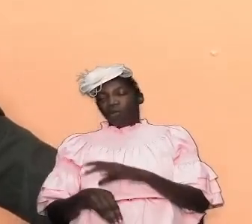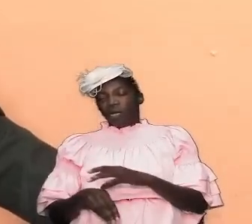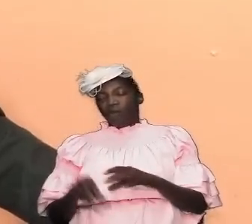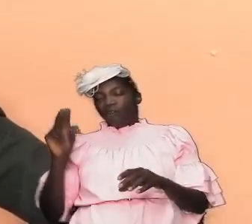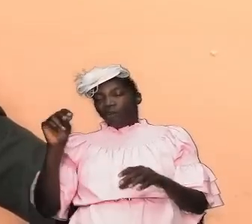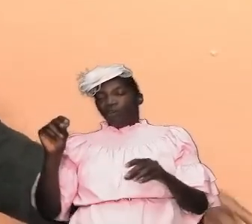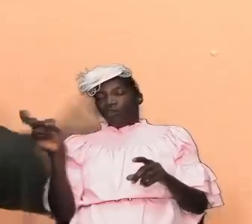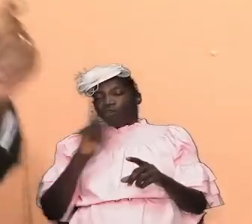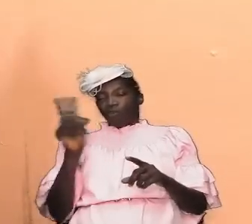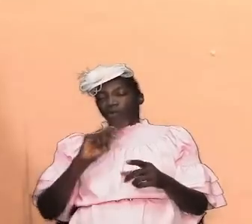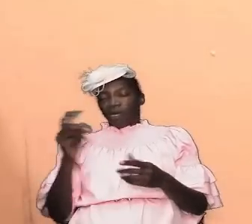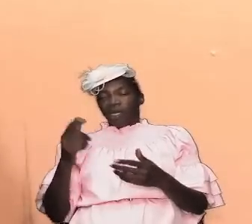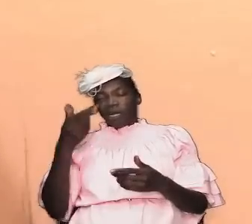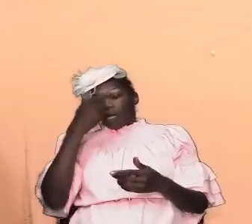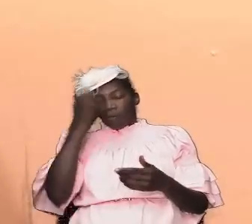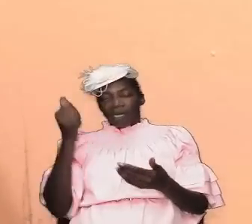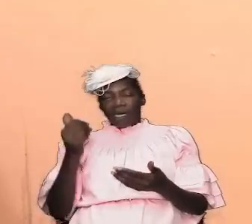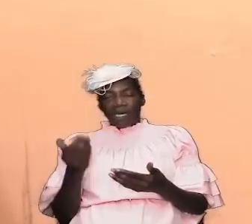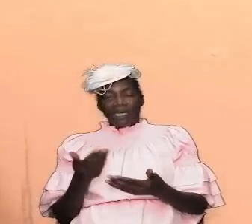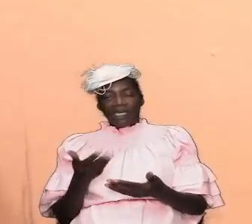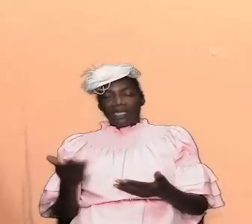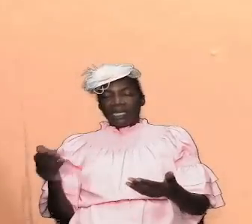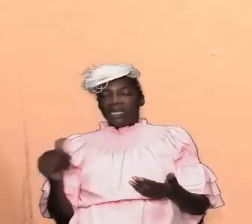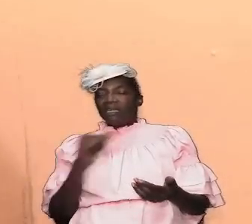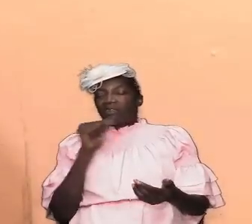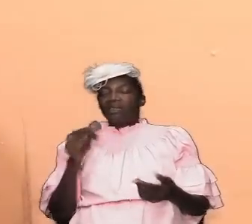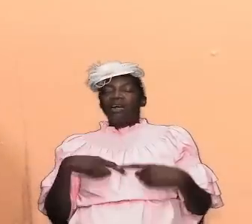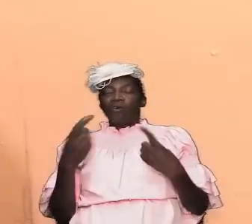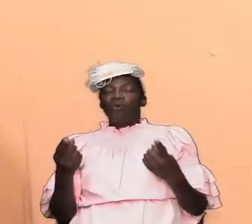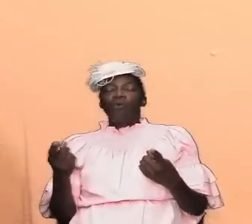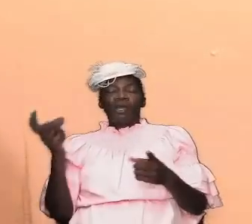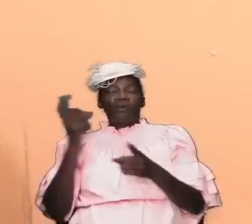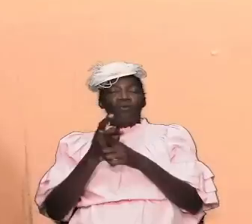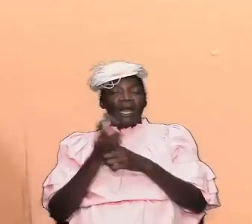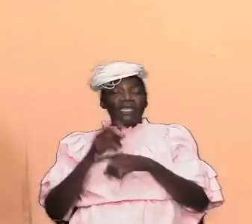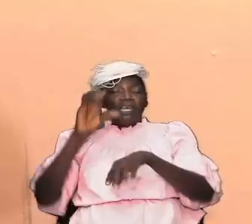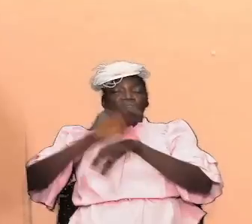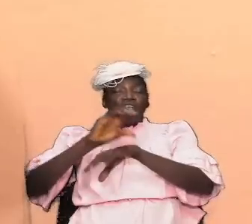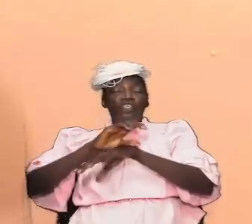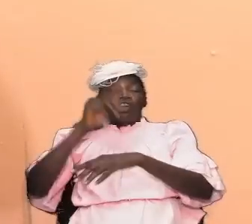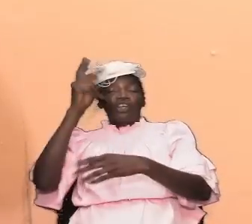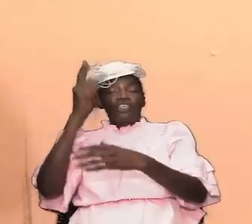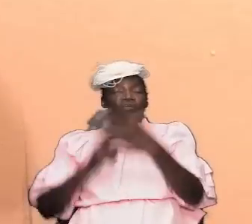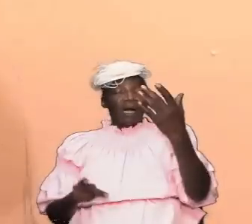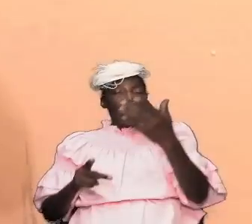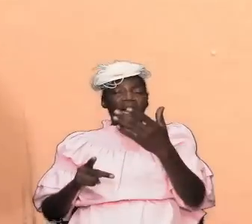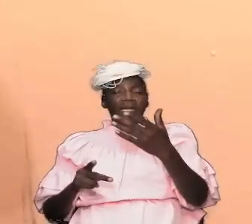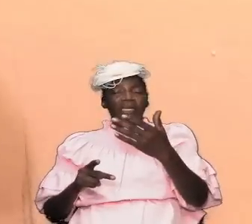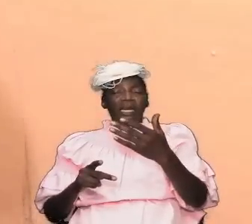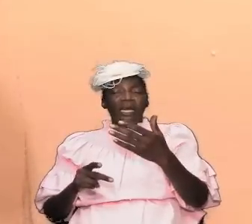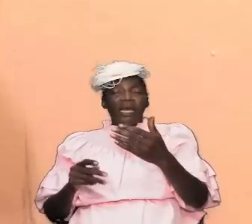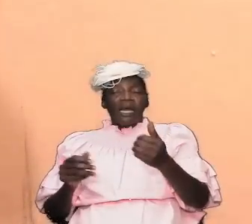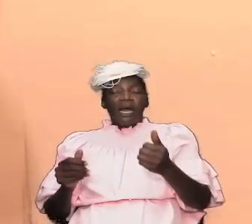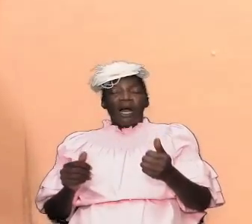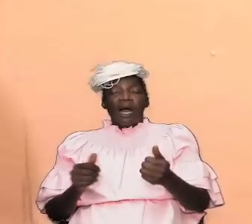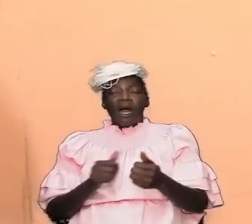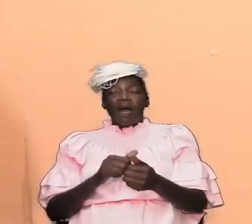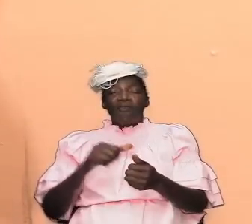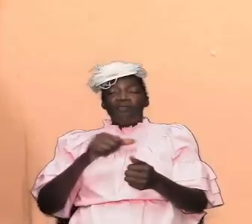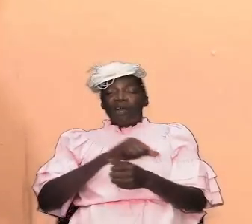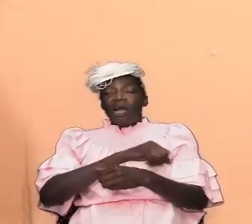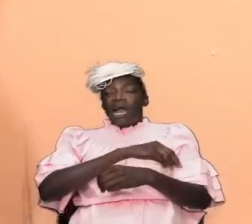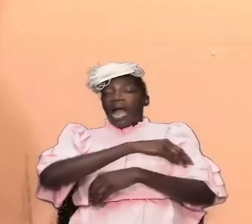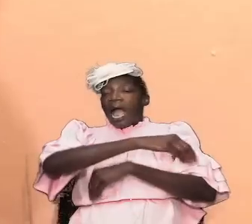things not going right but the church is a part of an entire whole that started in genesis with the tabernacle